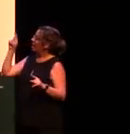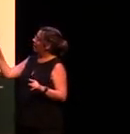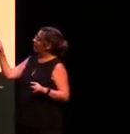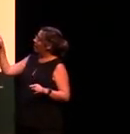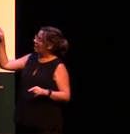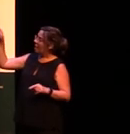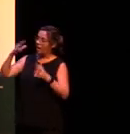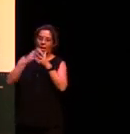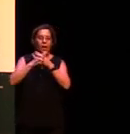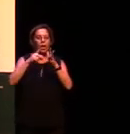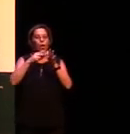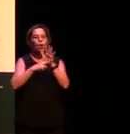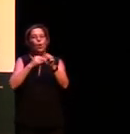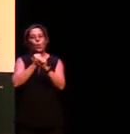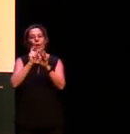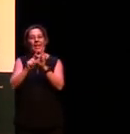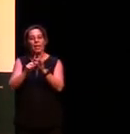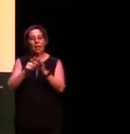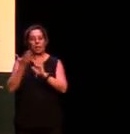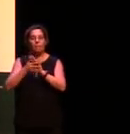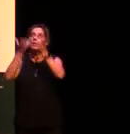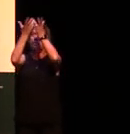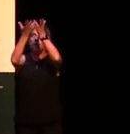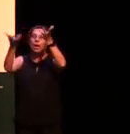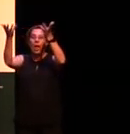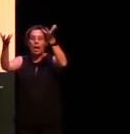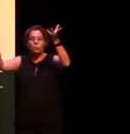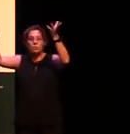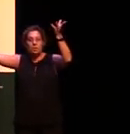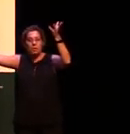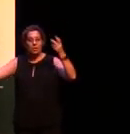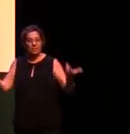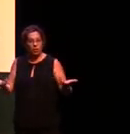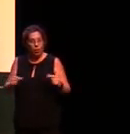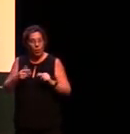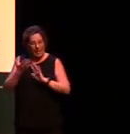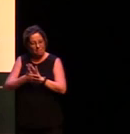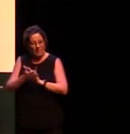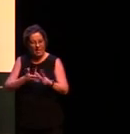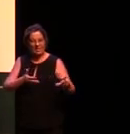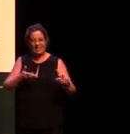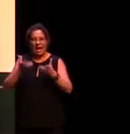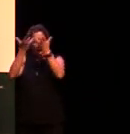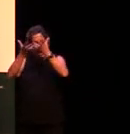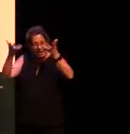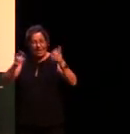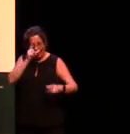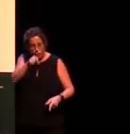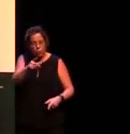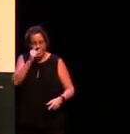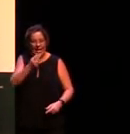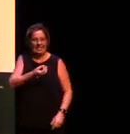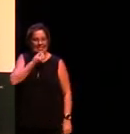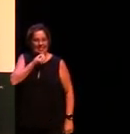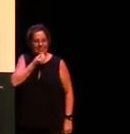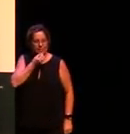means cloud so Miwengi literally means edible cloud now you might think why would you call the red apple tree an